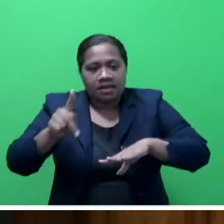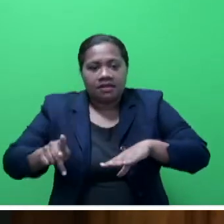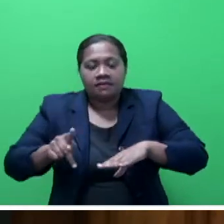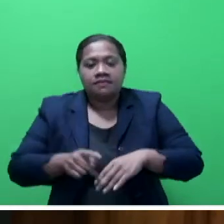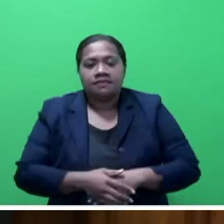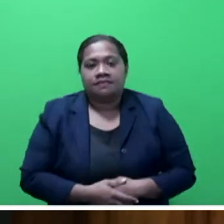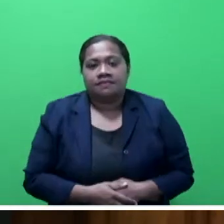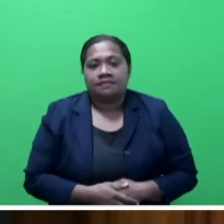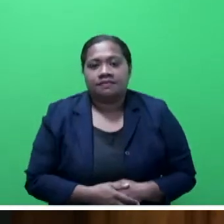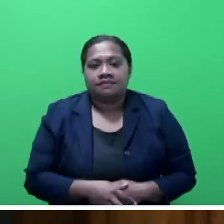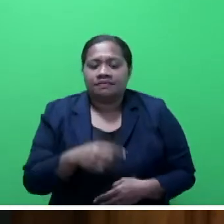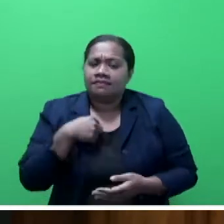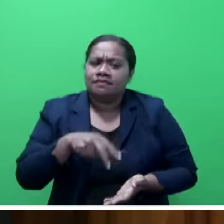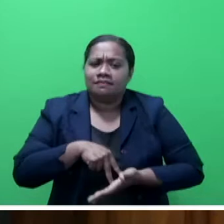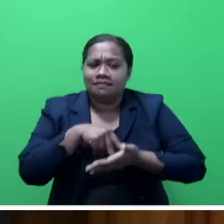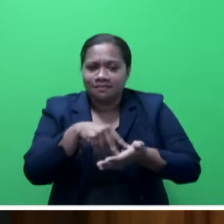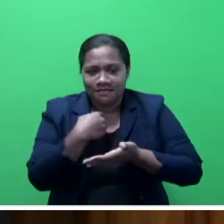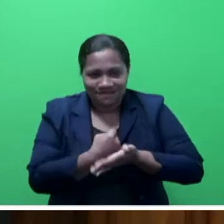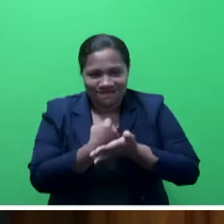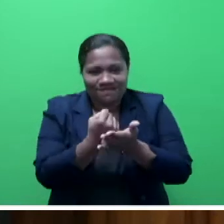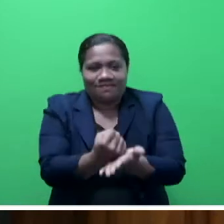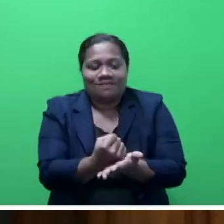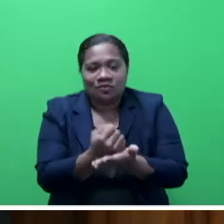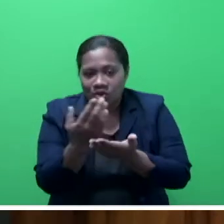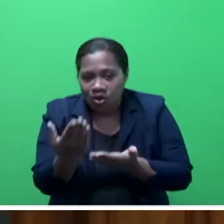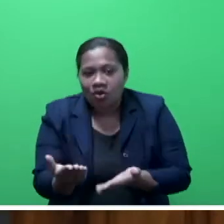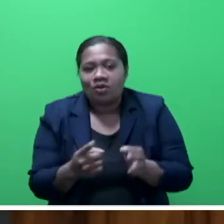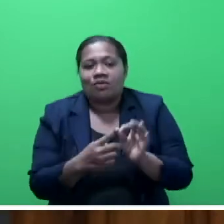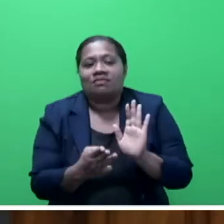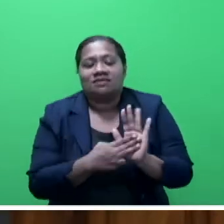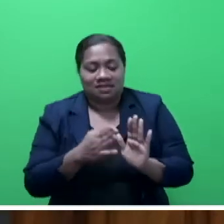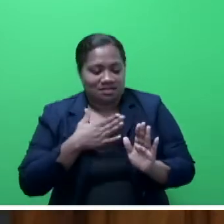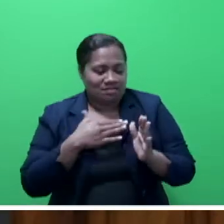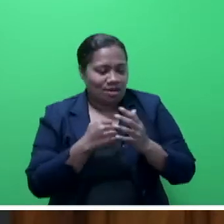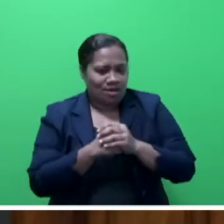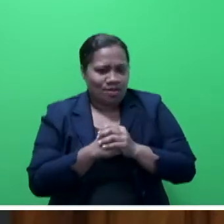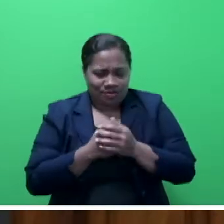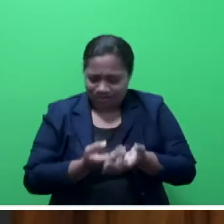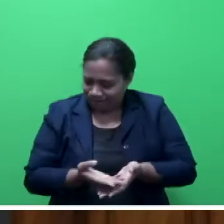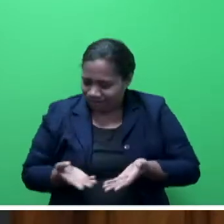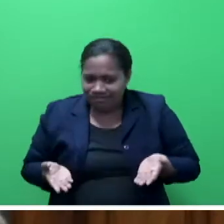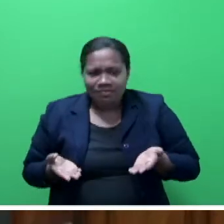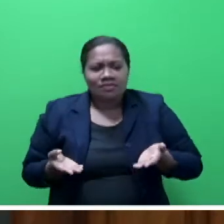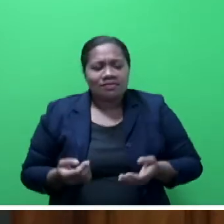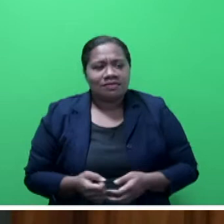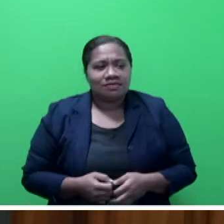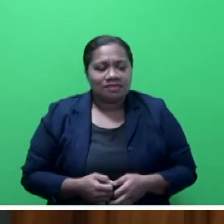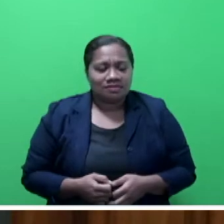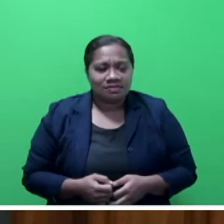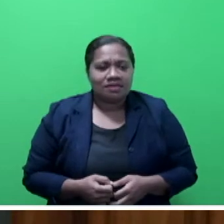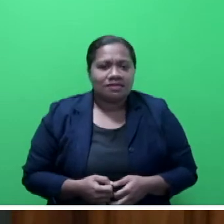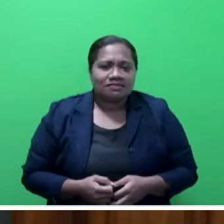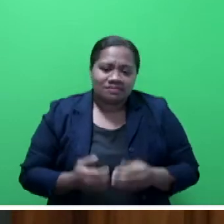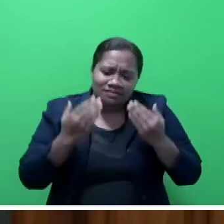I stand in support of the Honorable Prime Minister and my colleagues in extending my appreciation to His